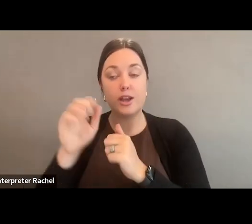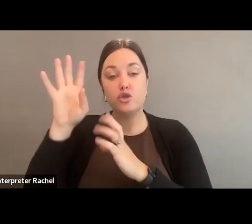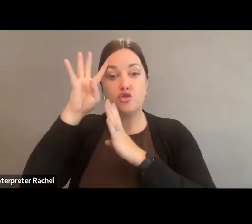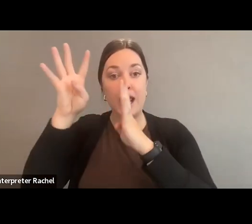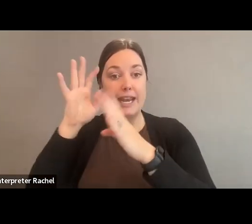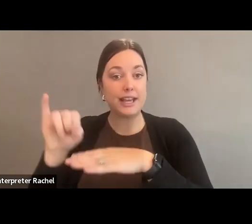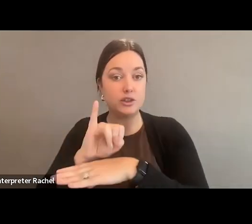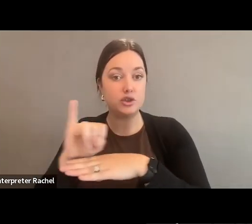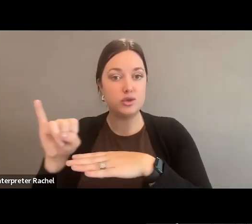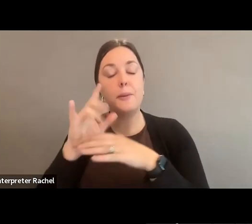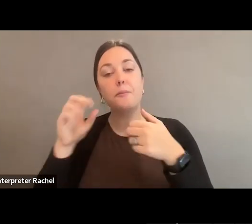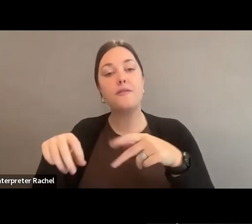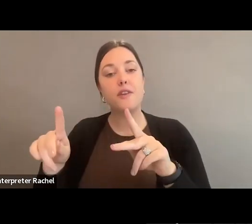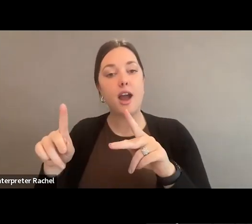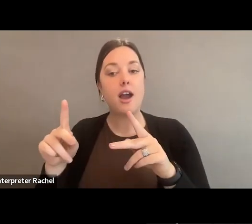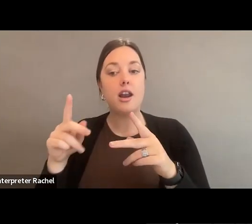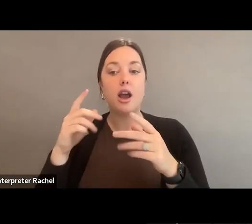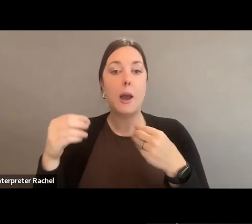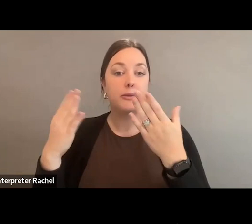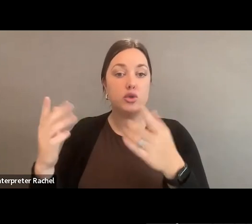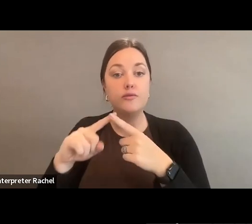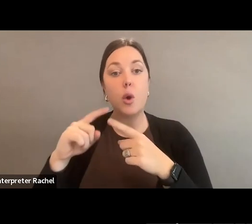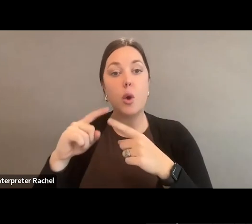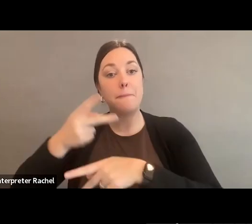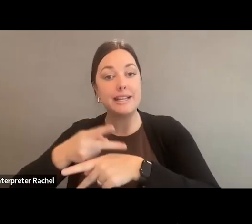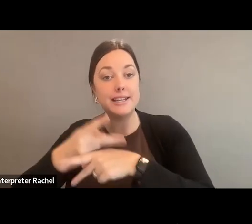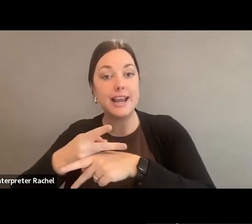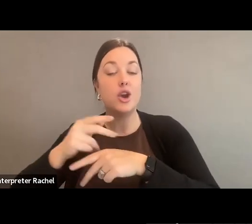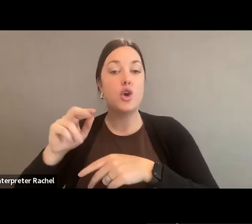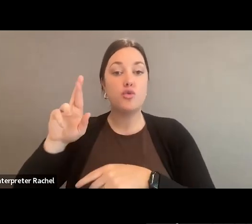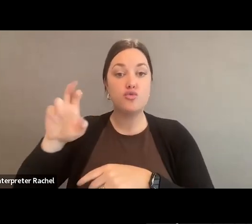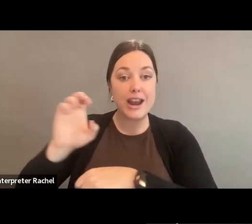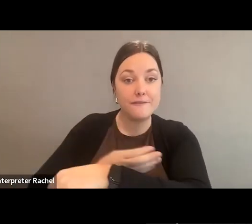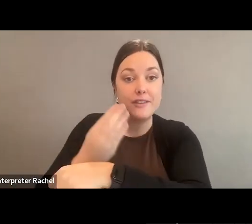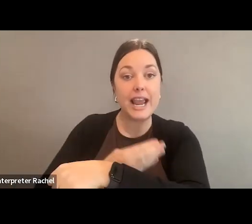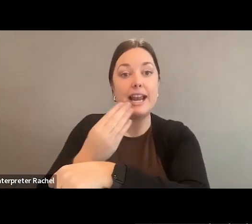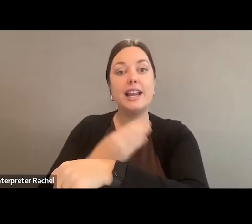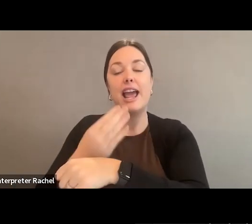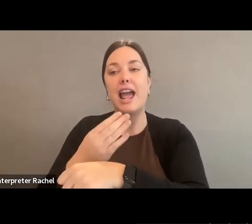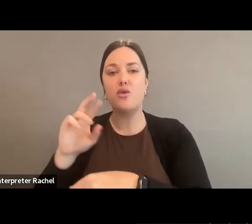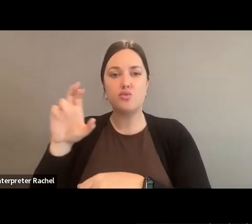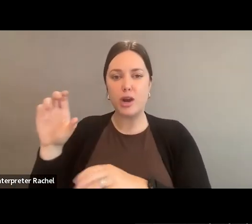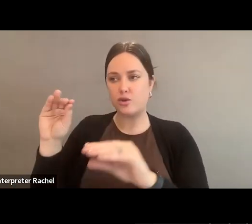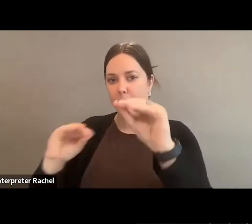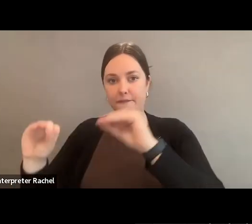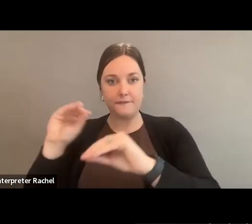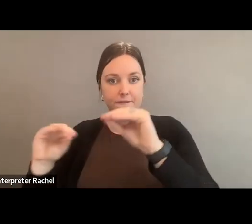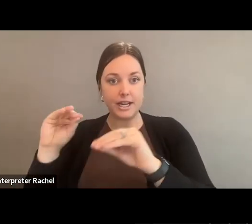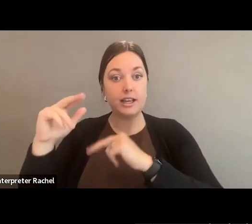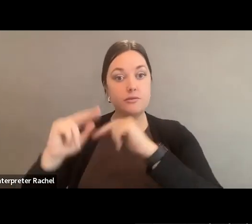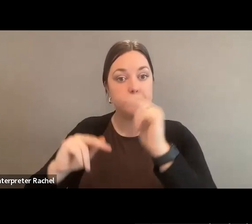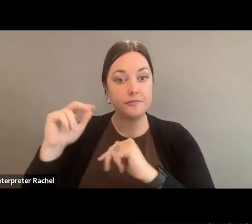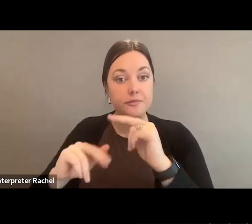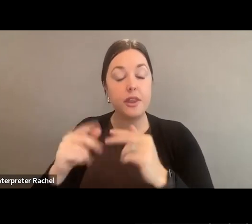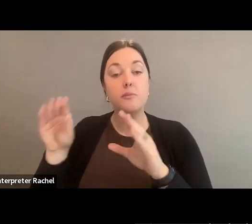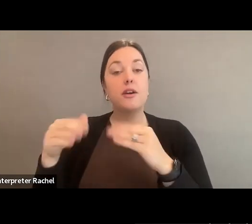It provides opportunities for maintaining, renovating, and retrofitting existing arts facilities. Importantly, the bill provides